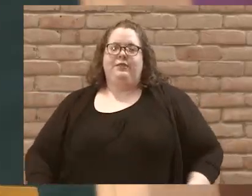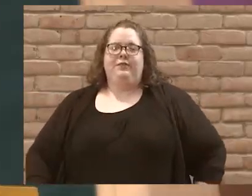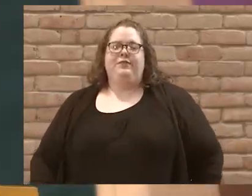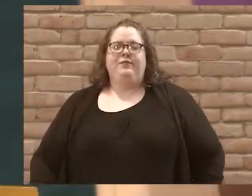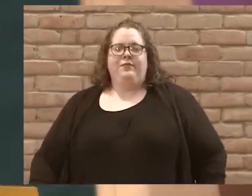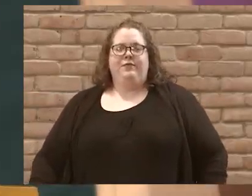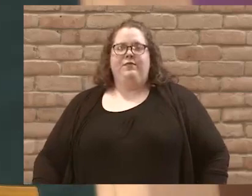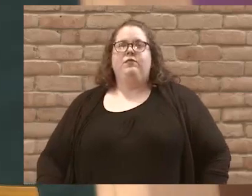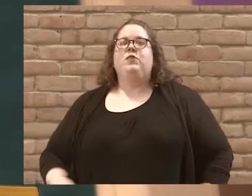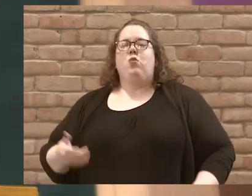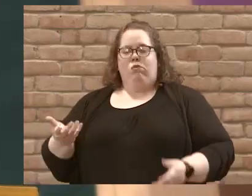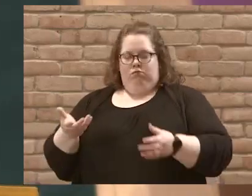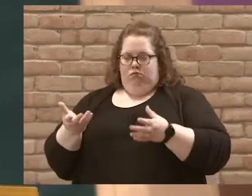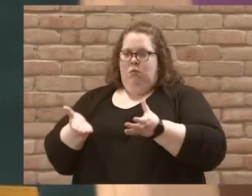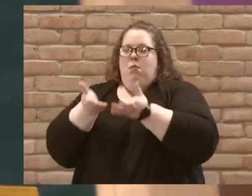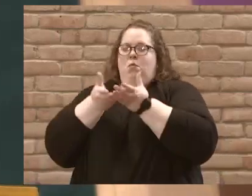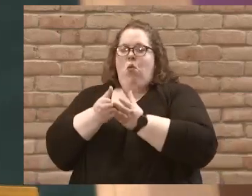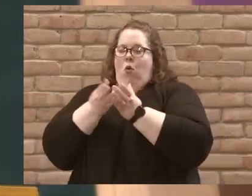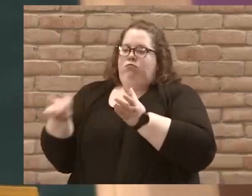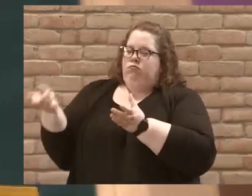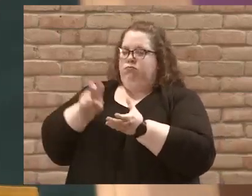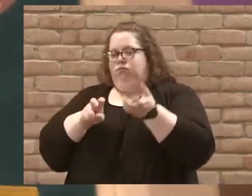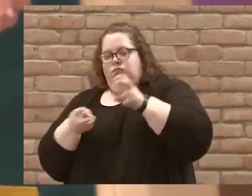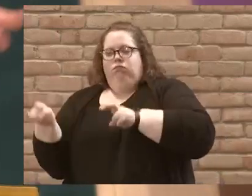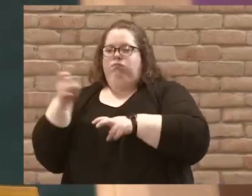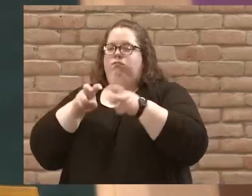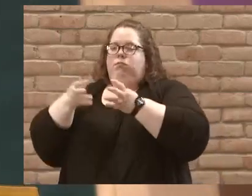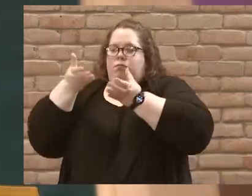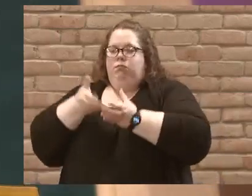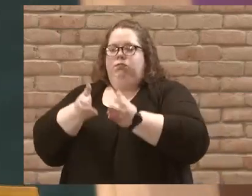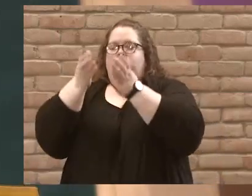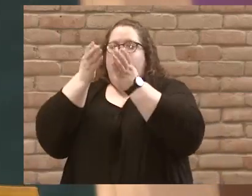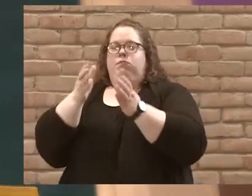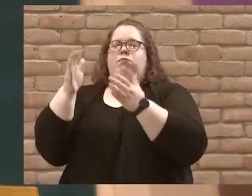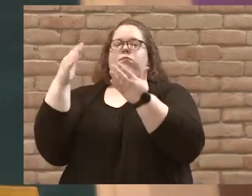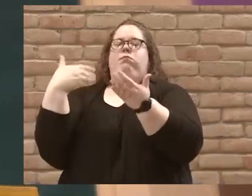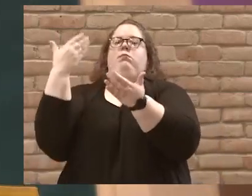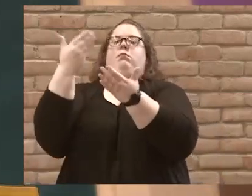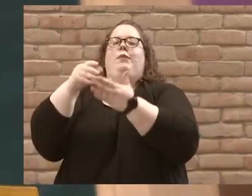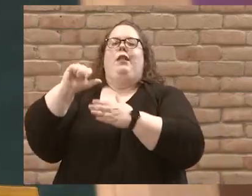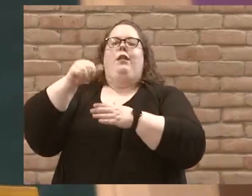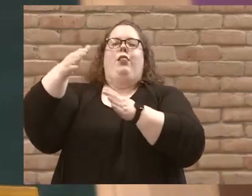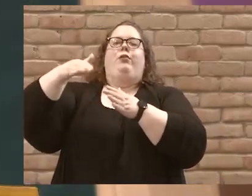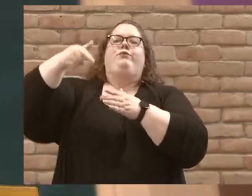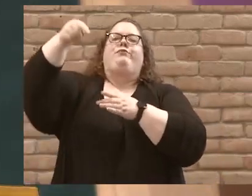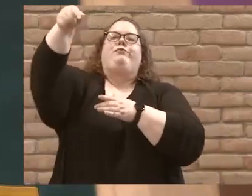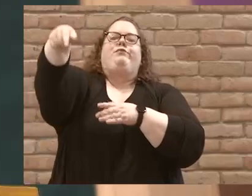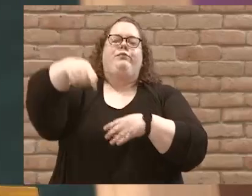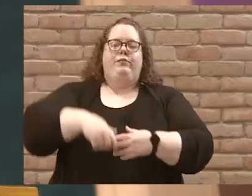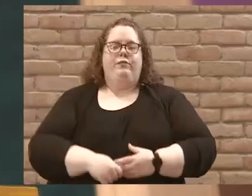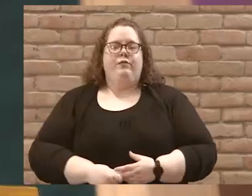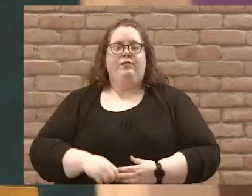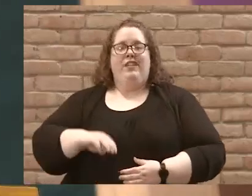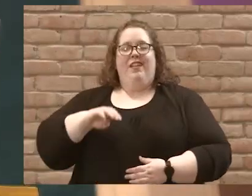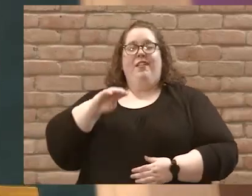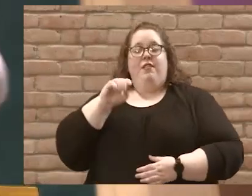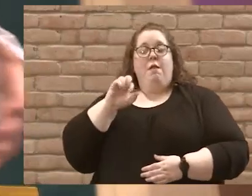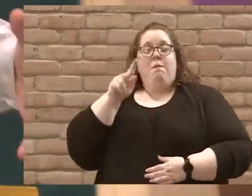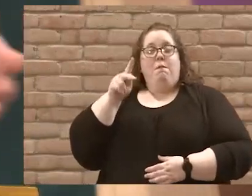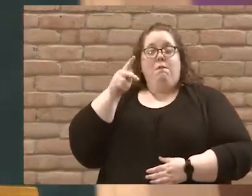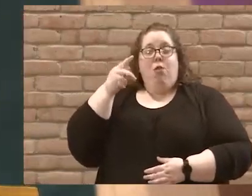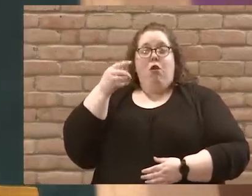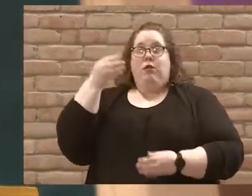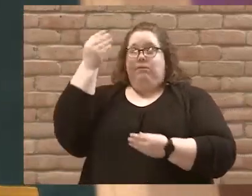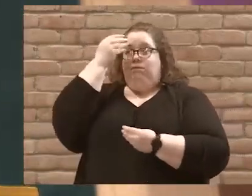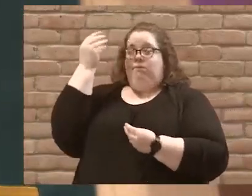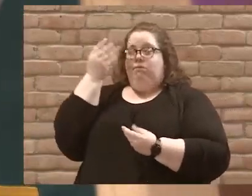They get into the boat and they head to the other side. And then Mark offers this detail. And